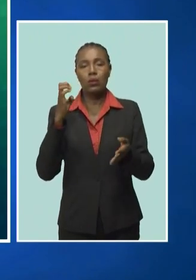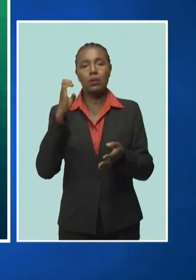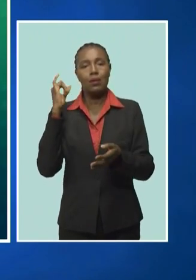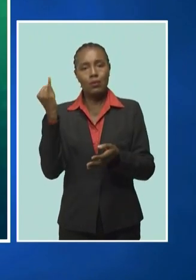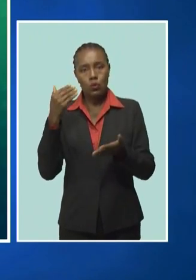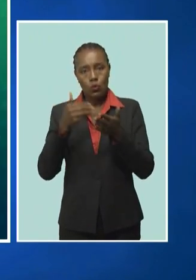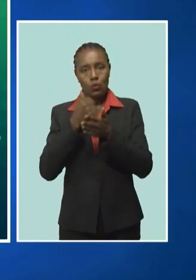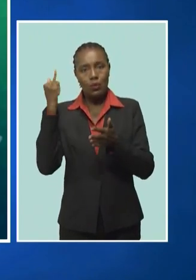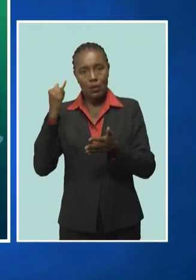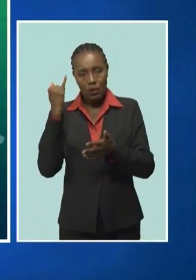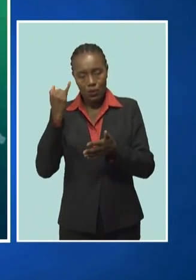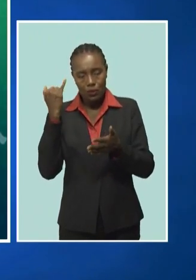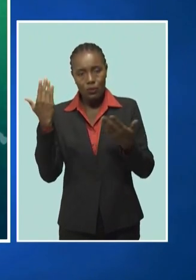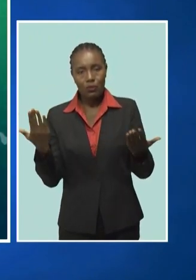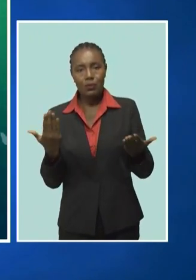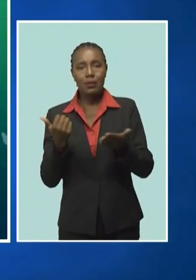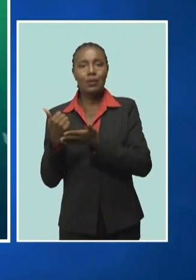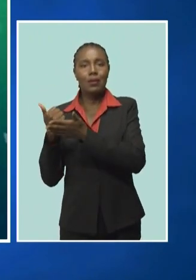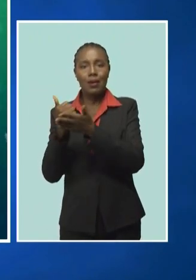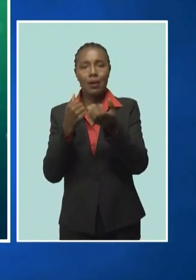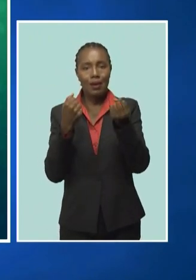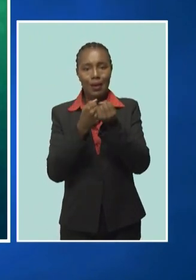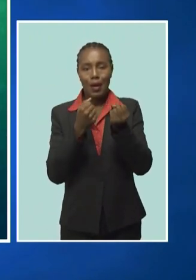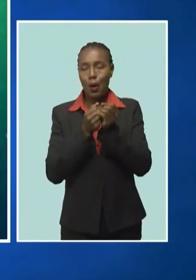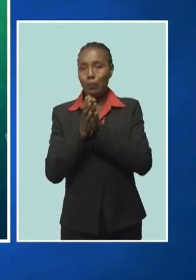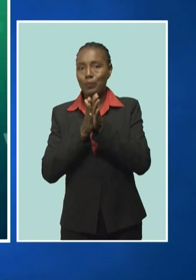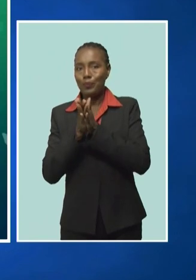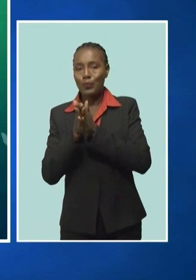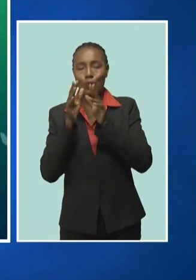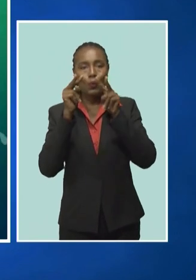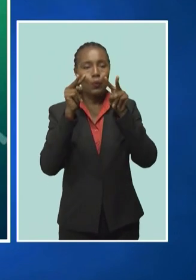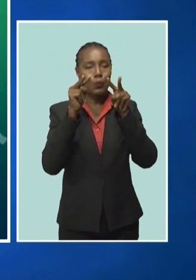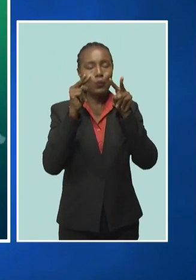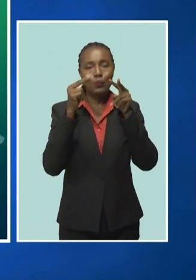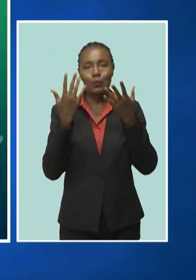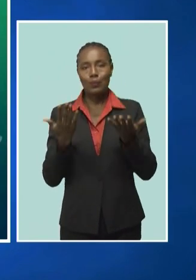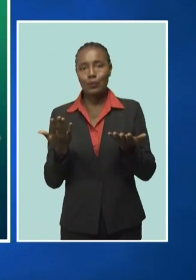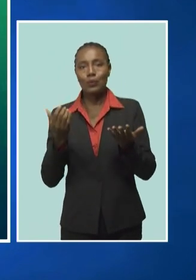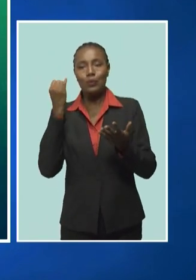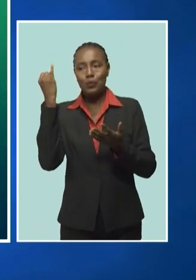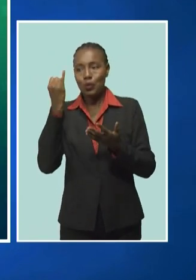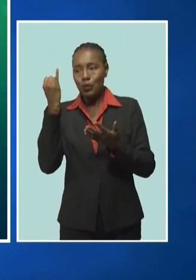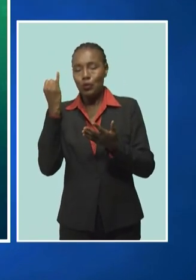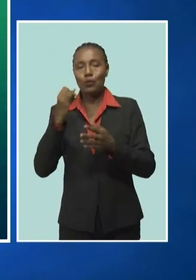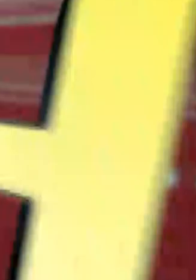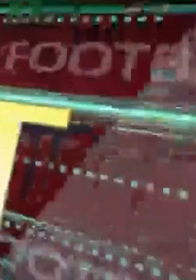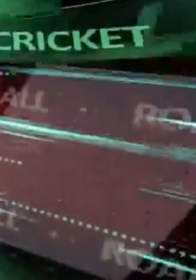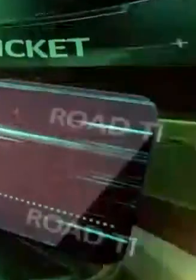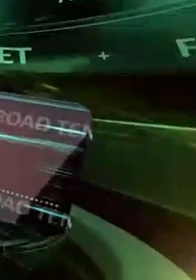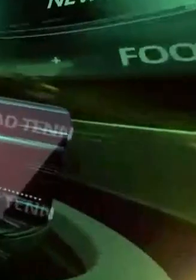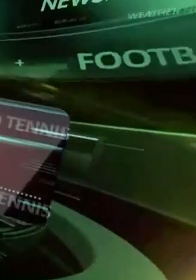eventually into the new more exciting industries that we have to tap into internationally